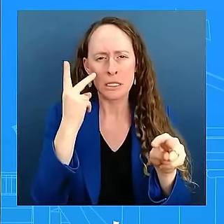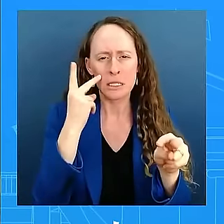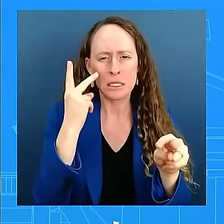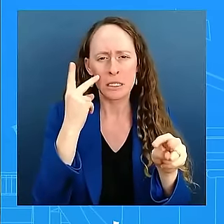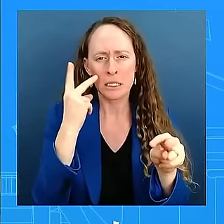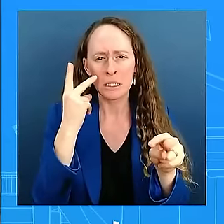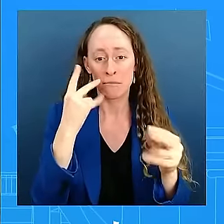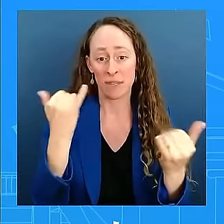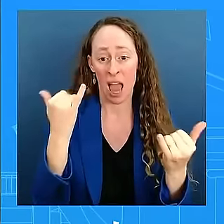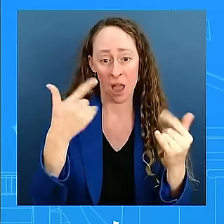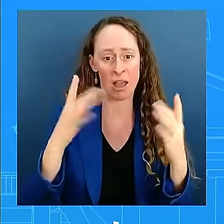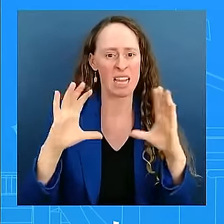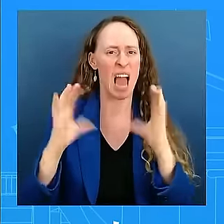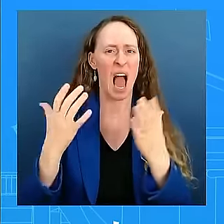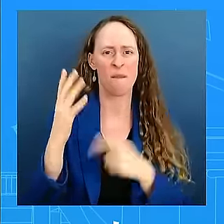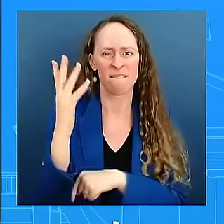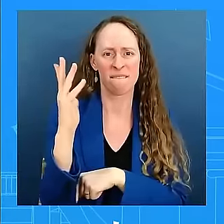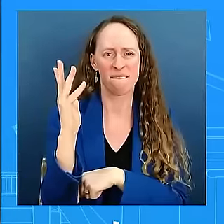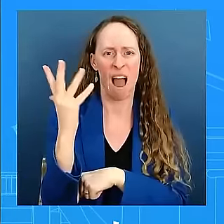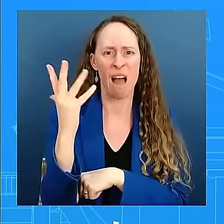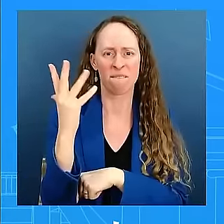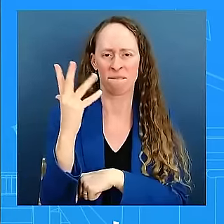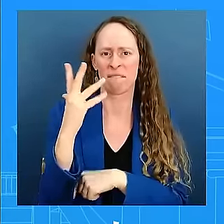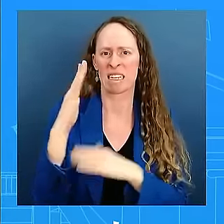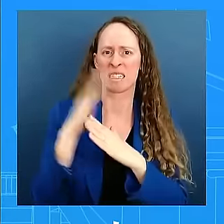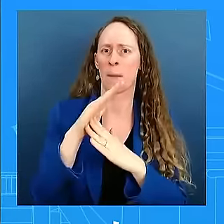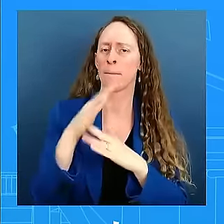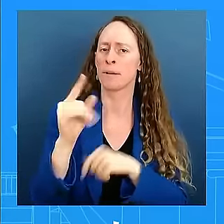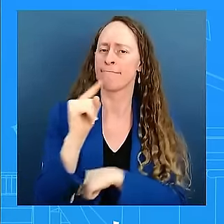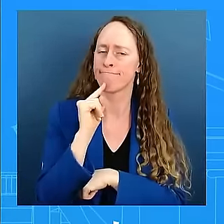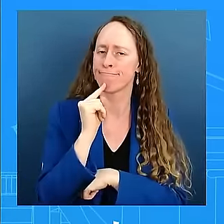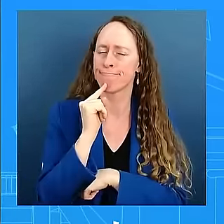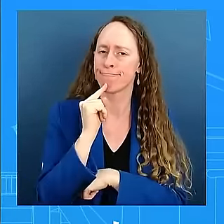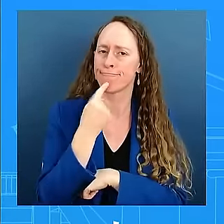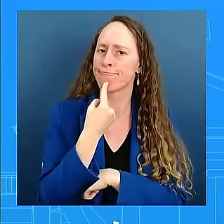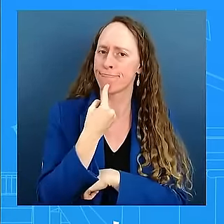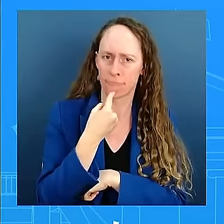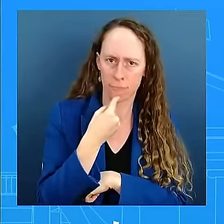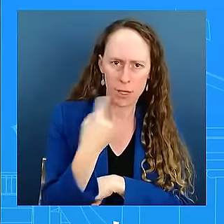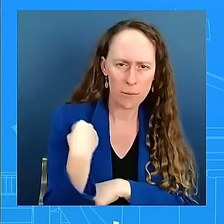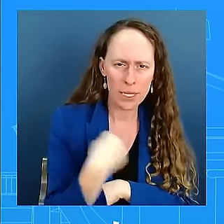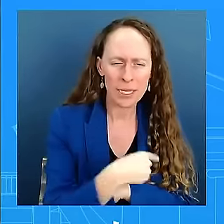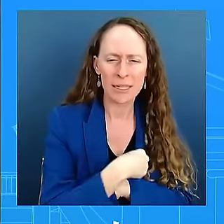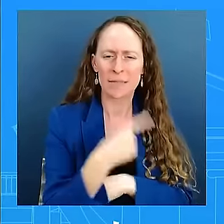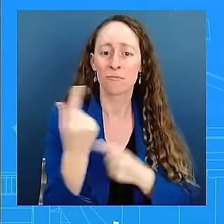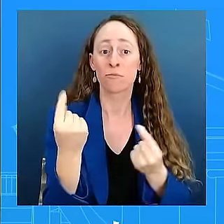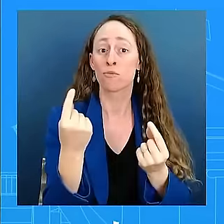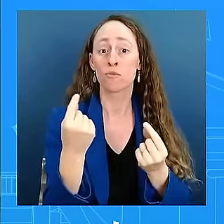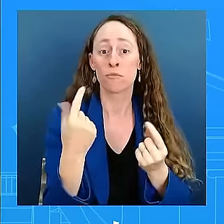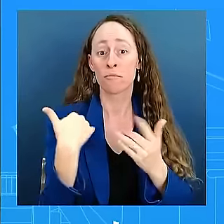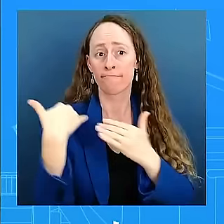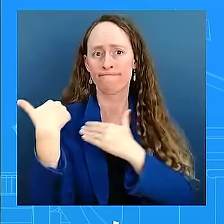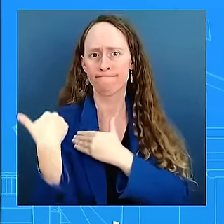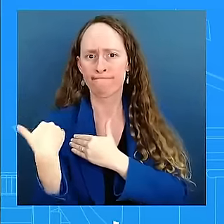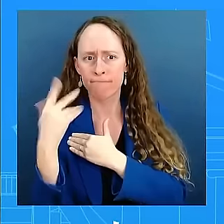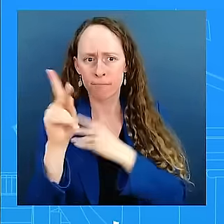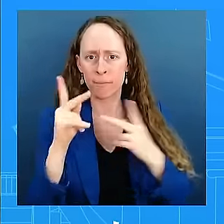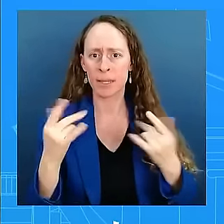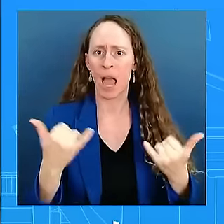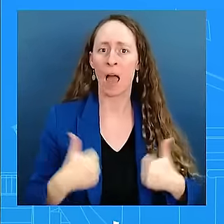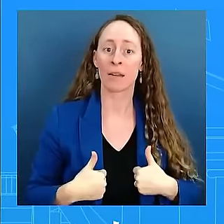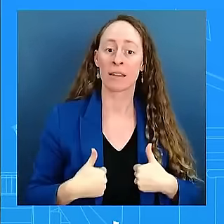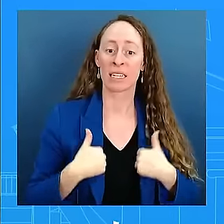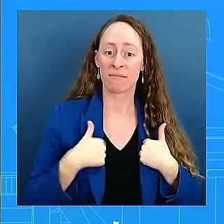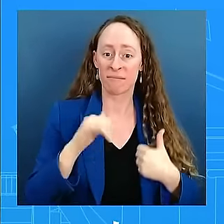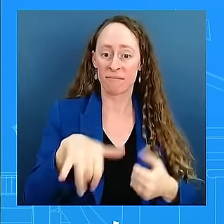right now is to make sure we make it very, very clear to folks who are on the ground to please listen to local